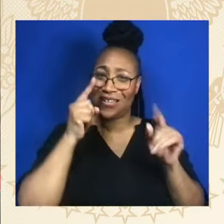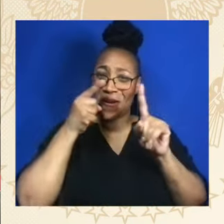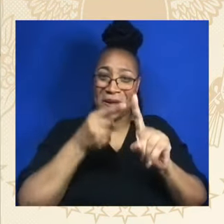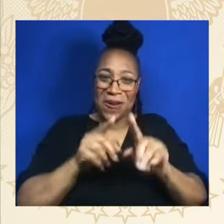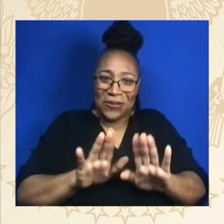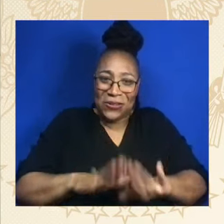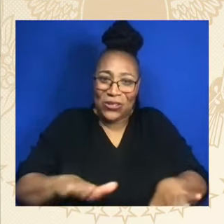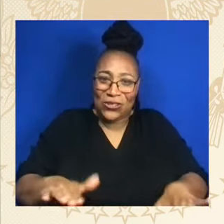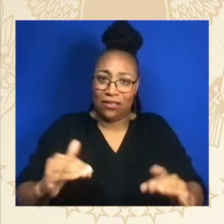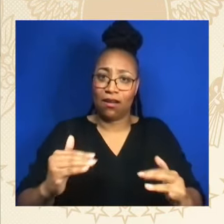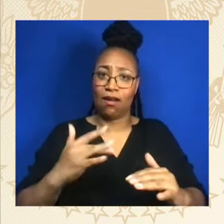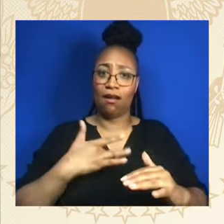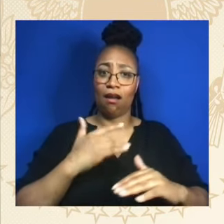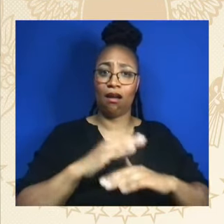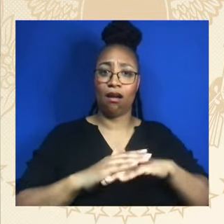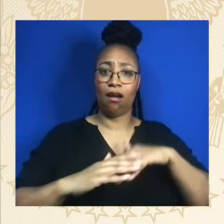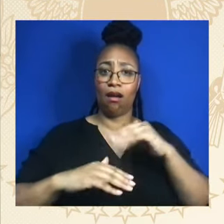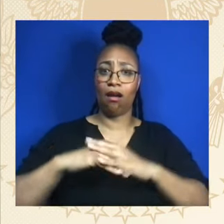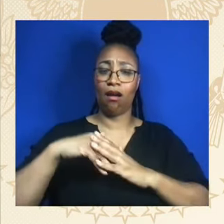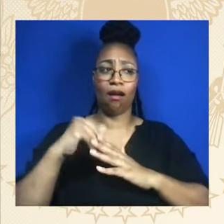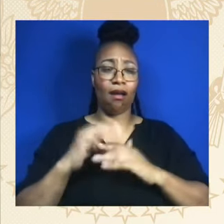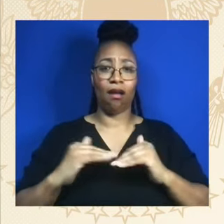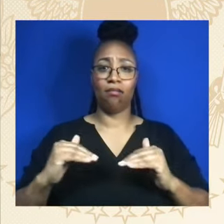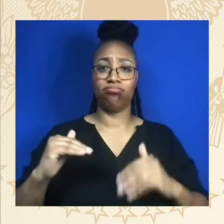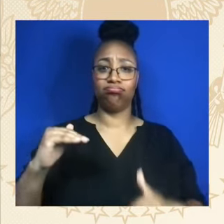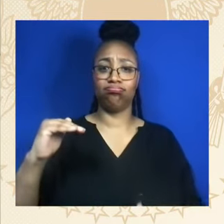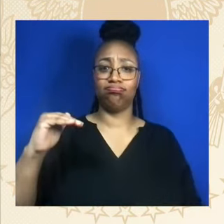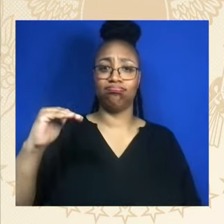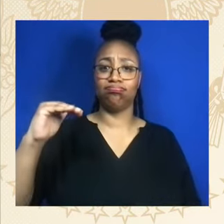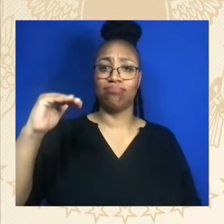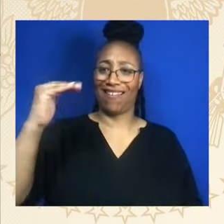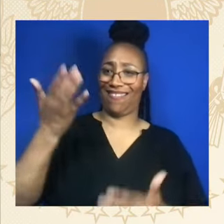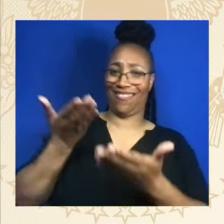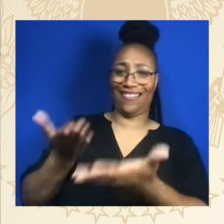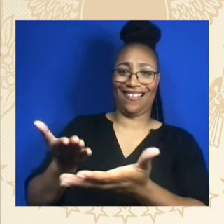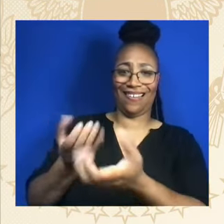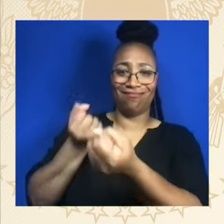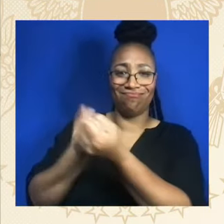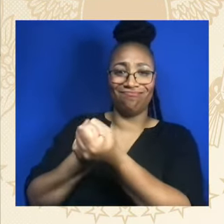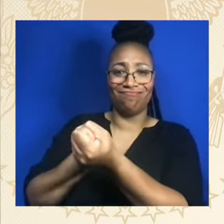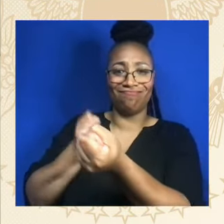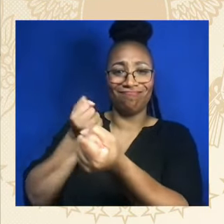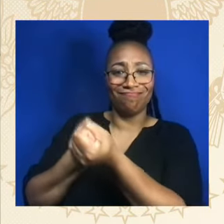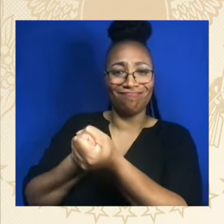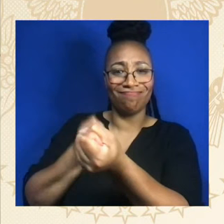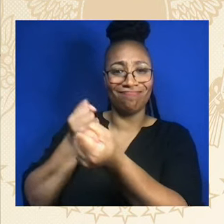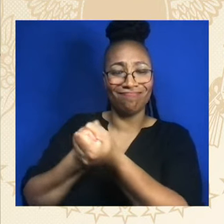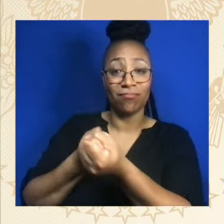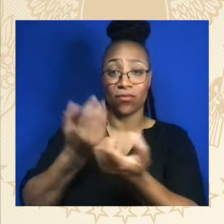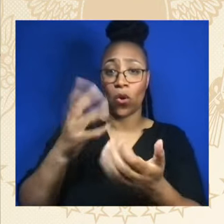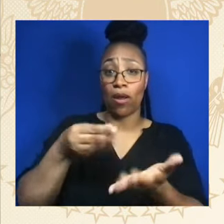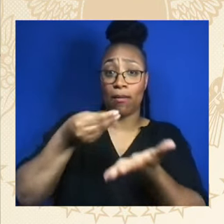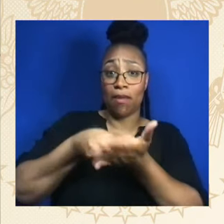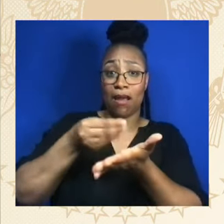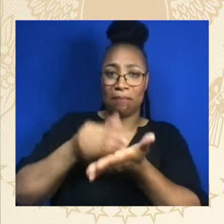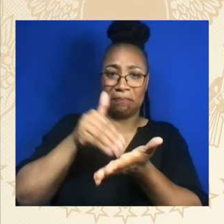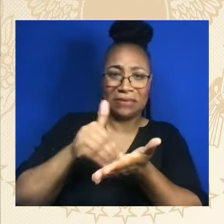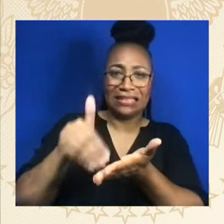their teaching and training capacity and attract millions of dollars from the private sector investing in industries of the future, like cybersecurity.